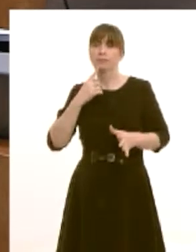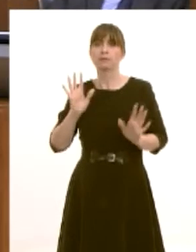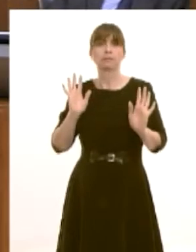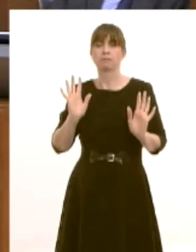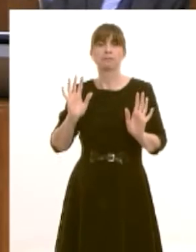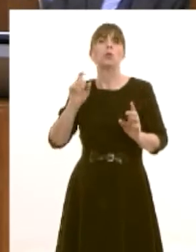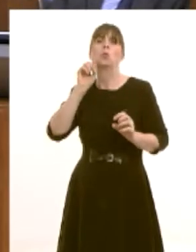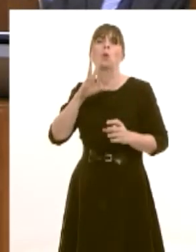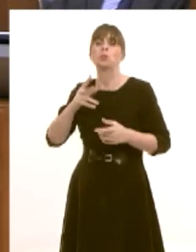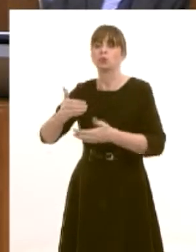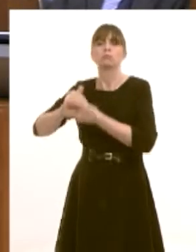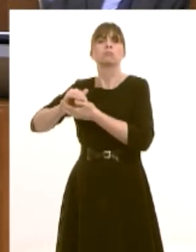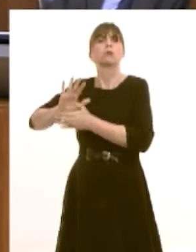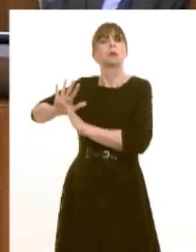spending.